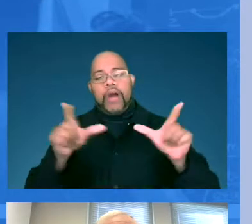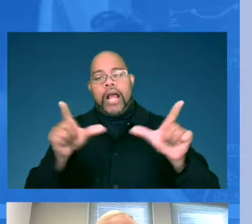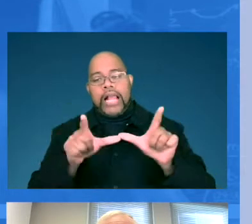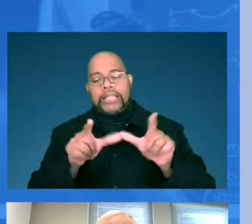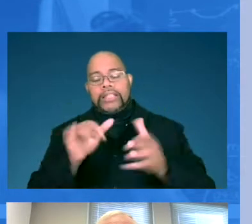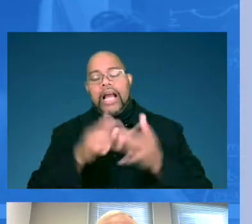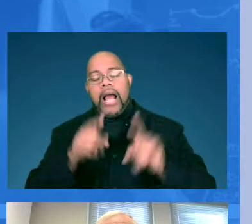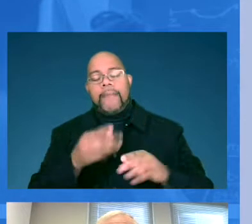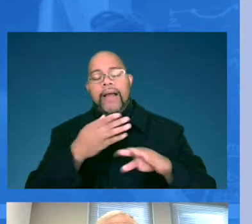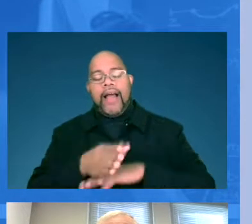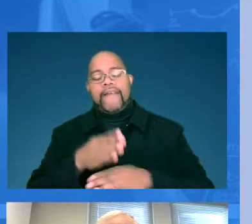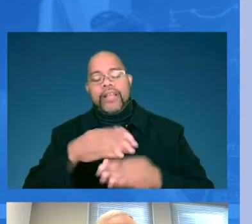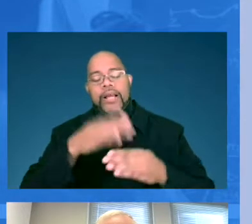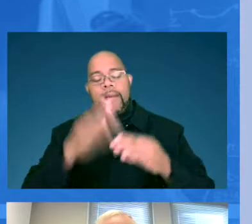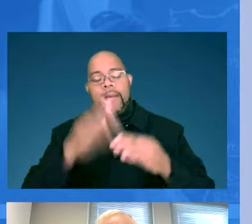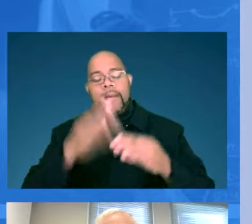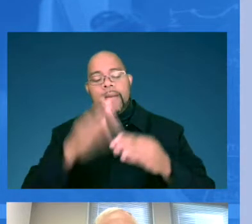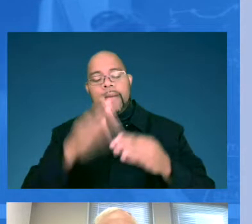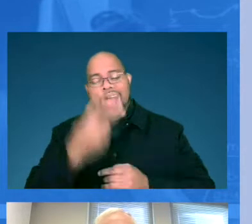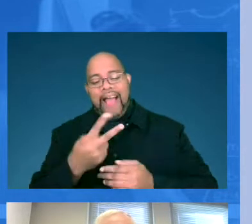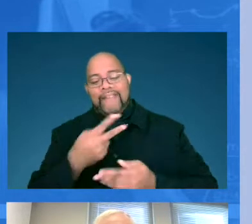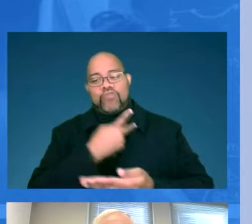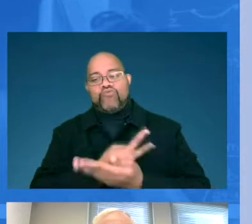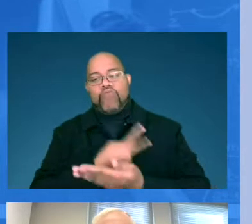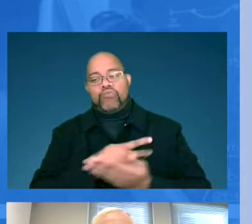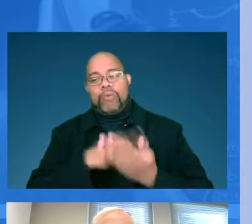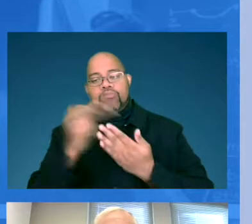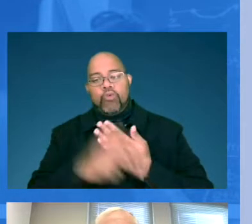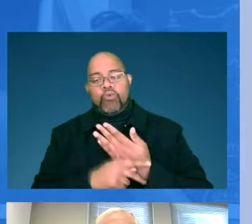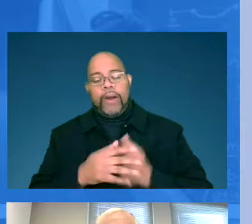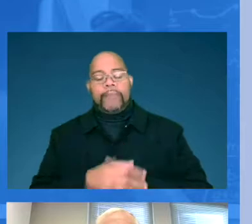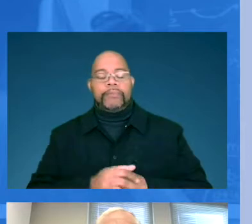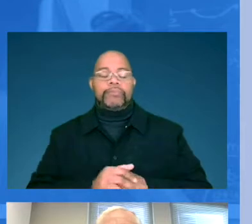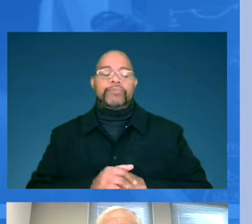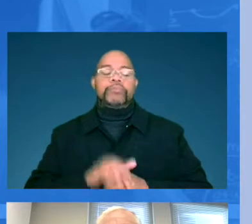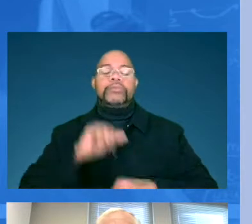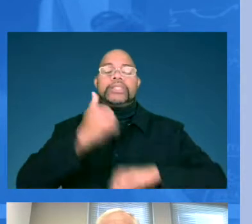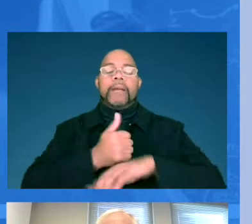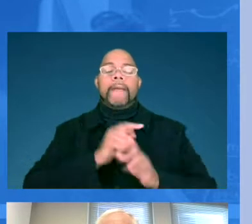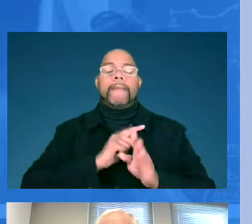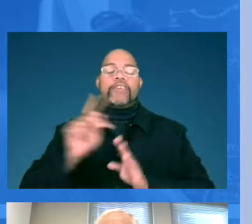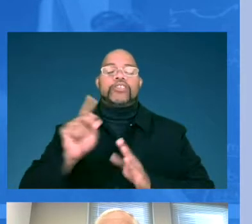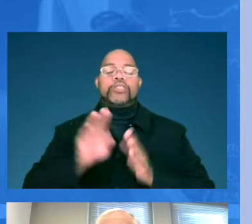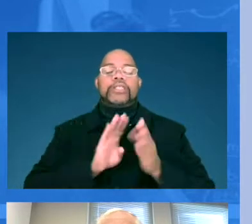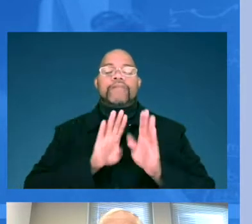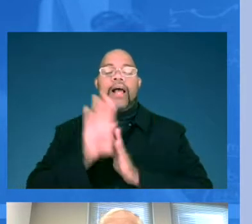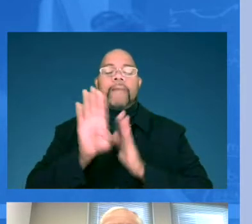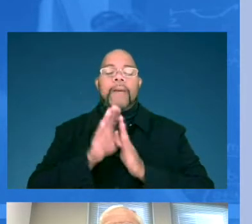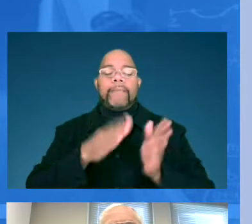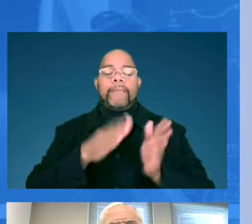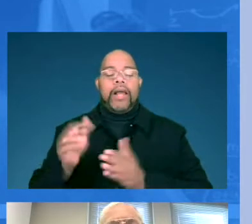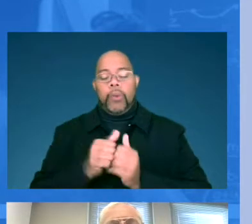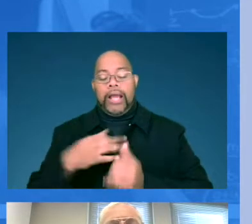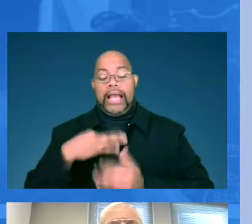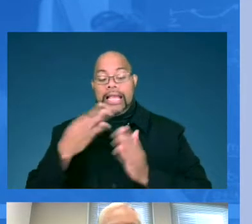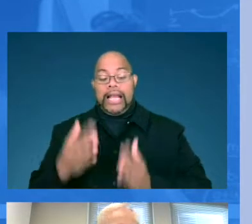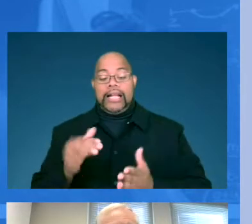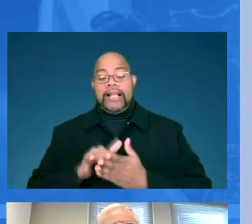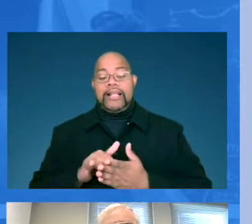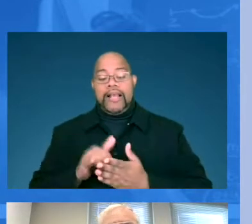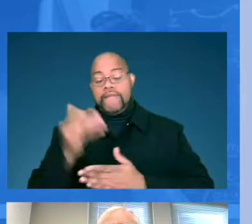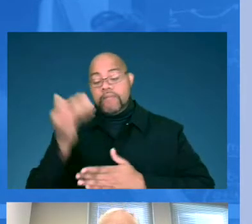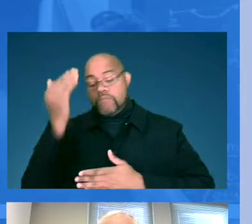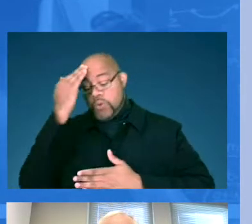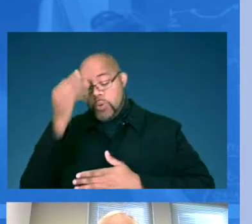completed half of their graduate program. Establish a professional development plan with the candidate that familiarizes them with, number